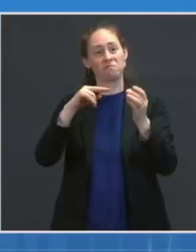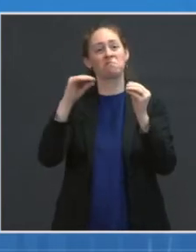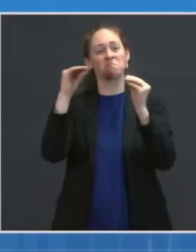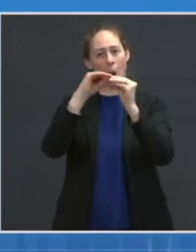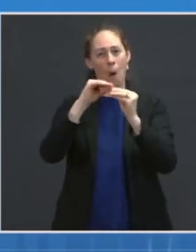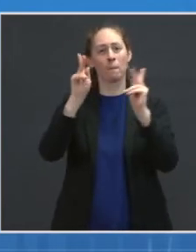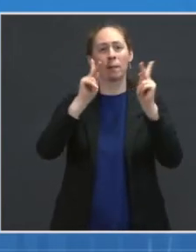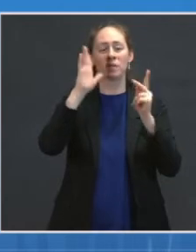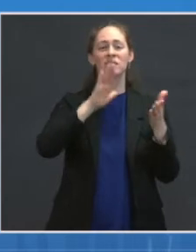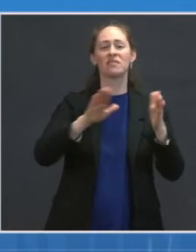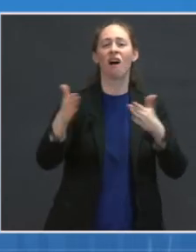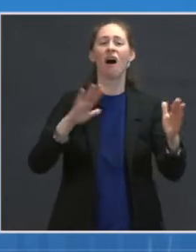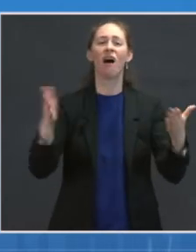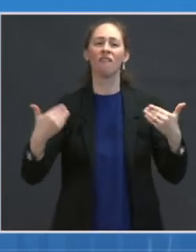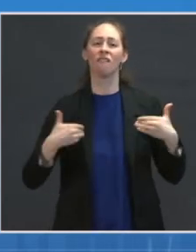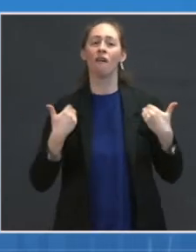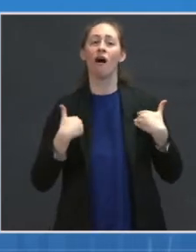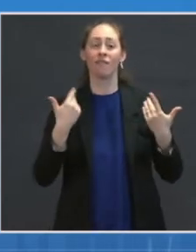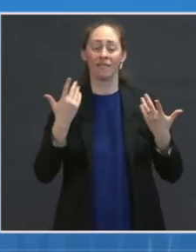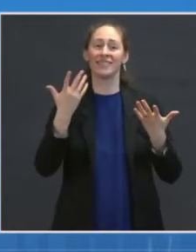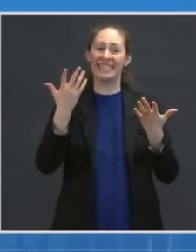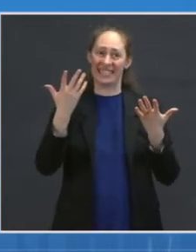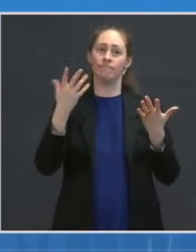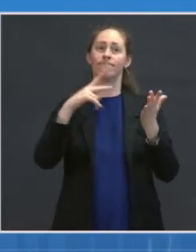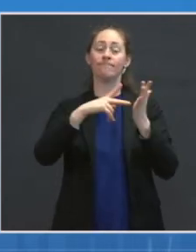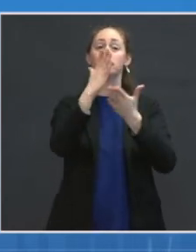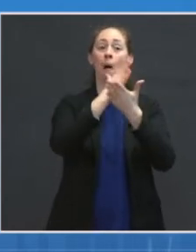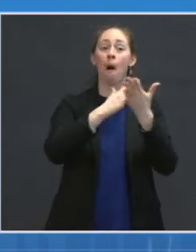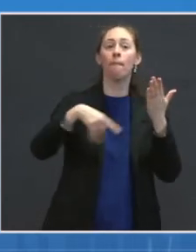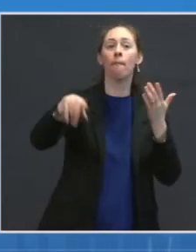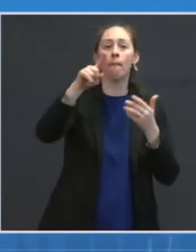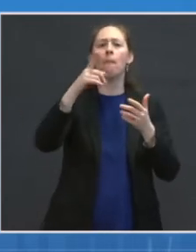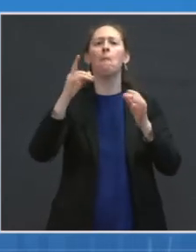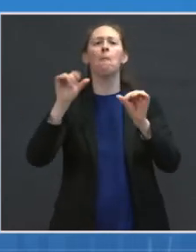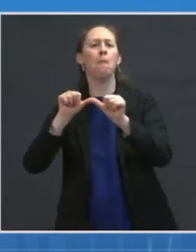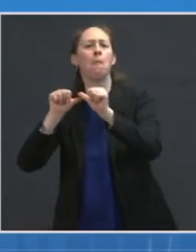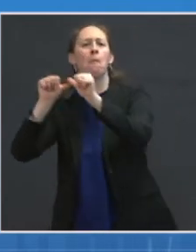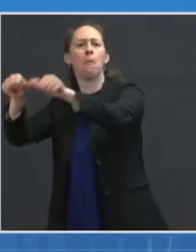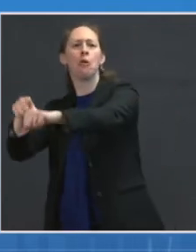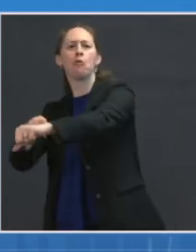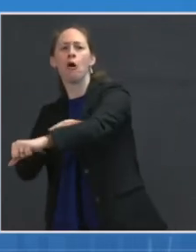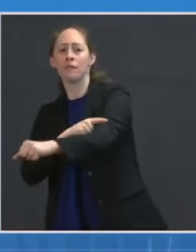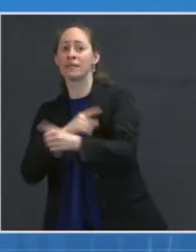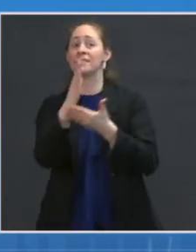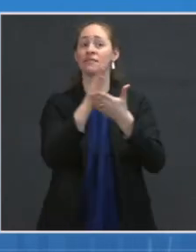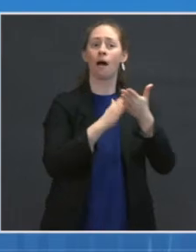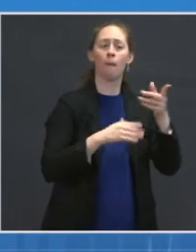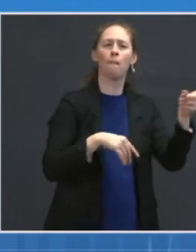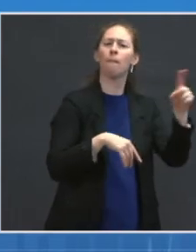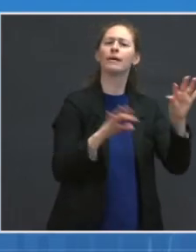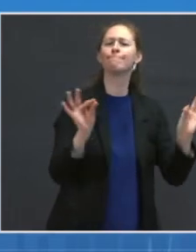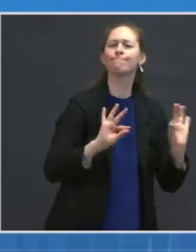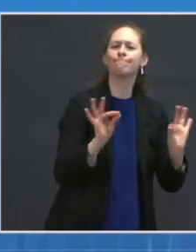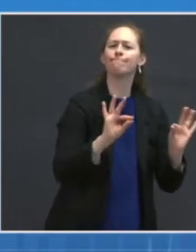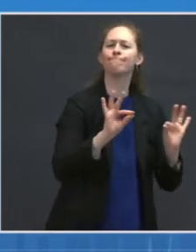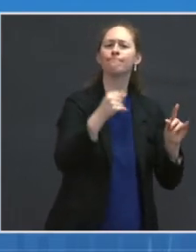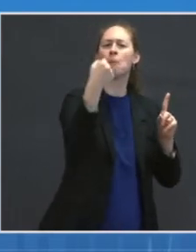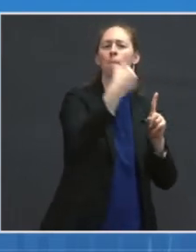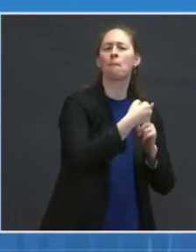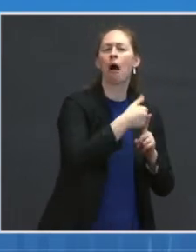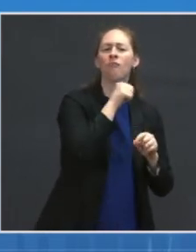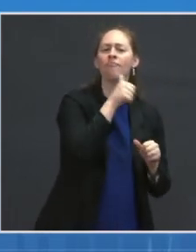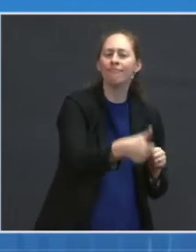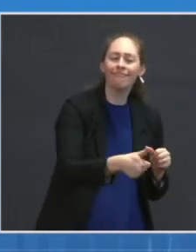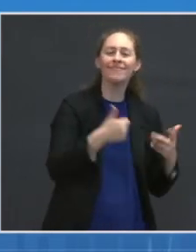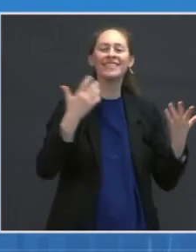have been in the older populations. I think we're going to have a lot of work to do in this country over the years ahead to try and make up the losses that